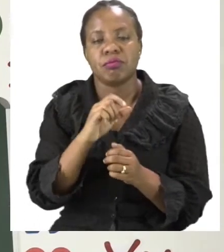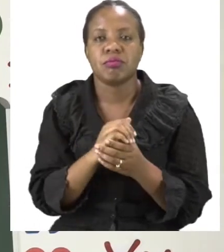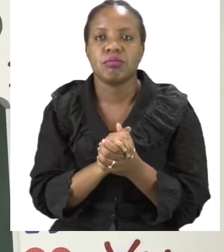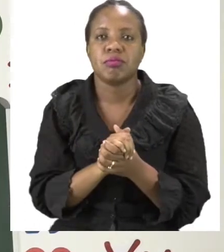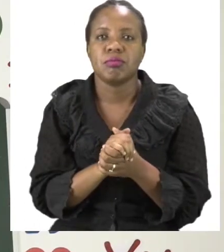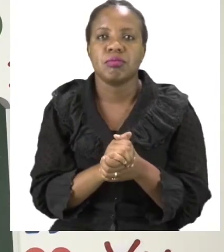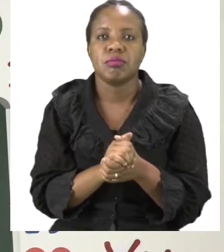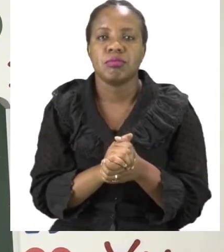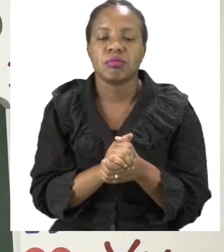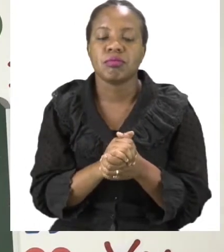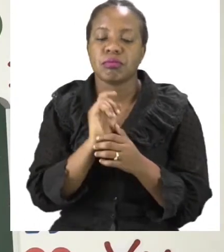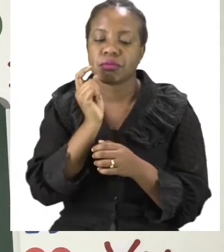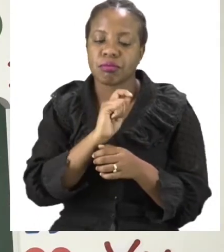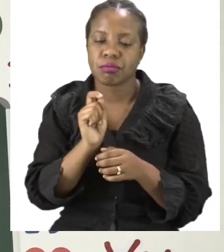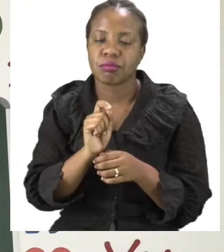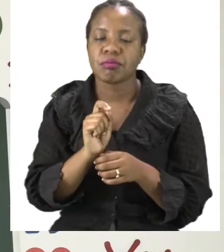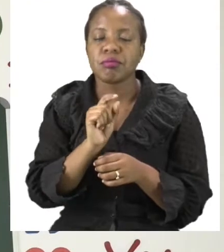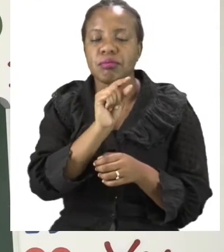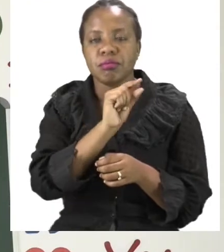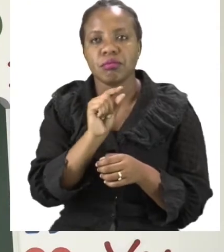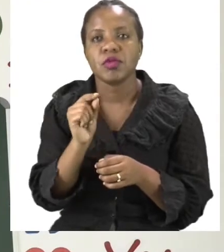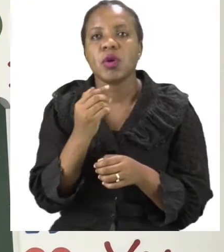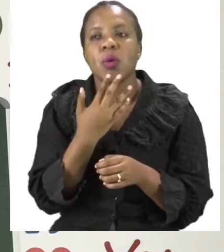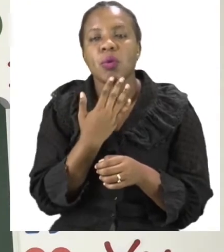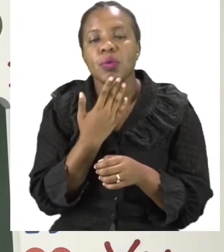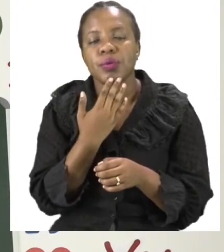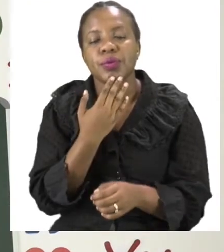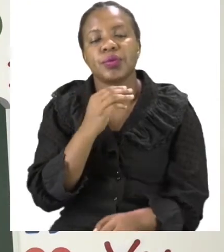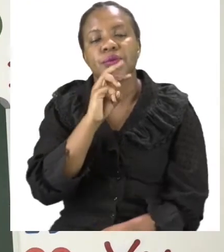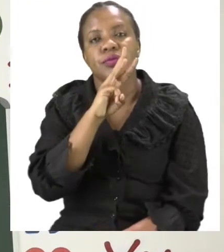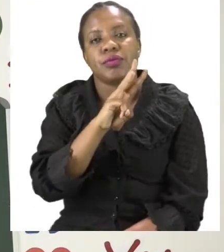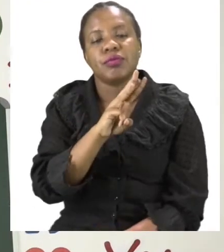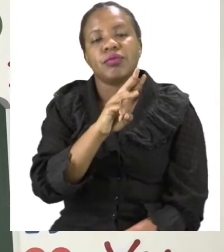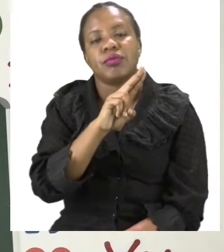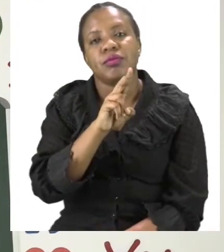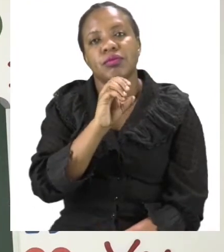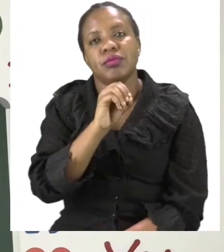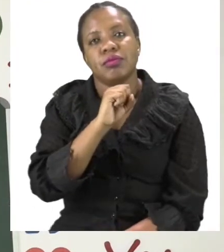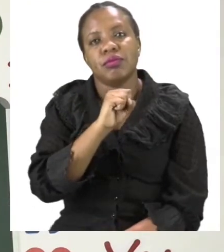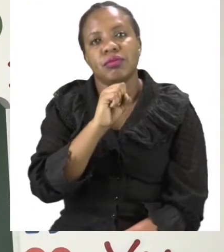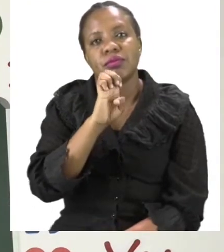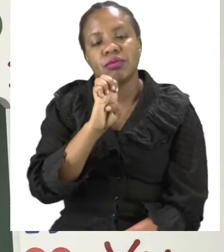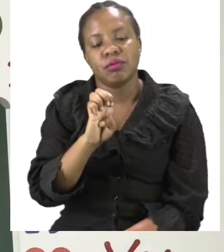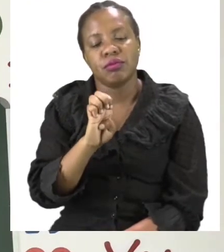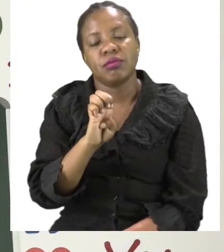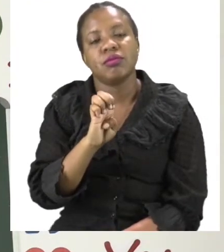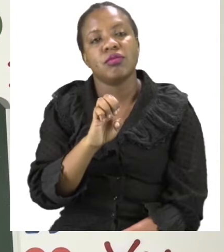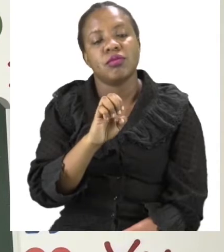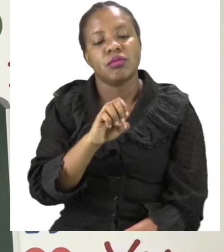whose make sure that you have a capital letter. After that you can write your word properly